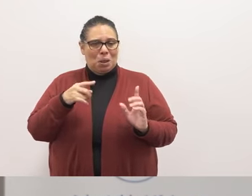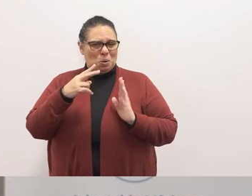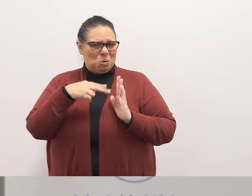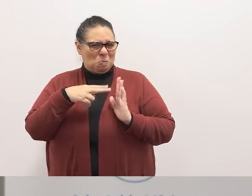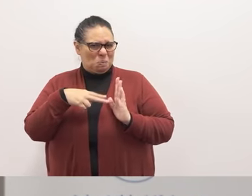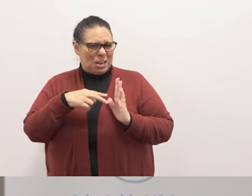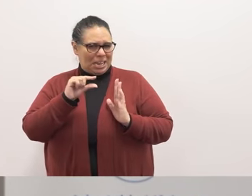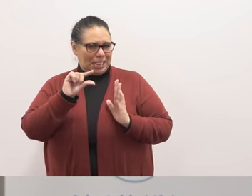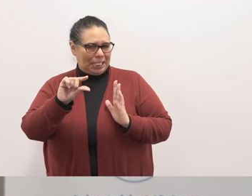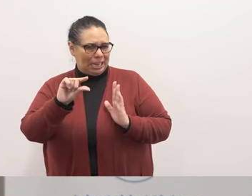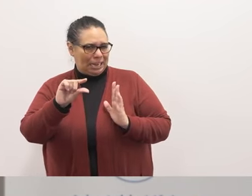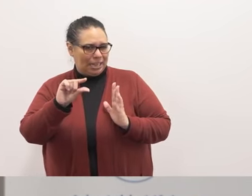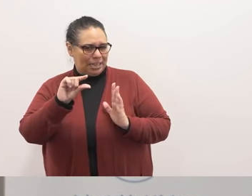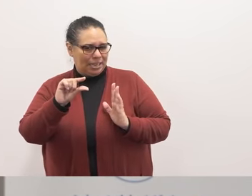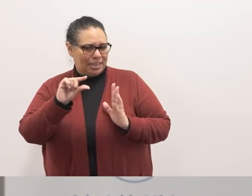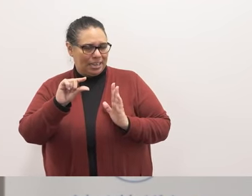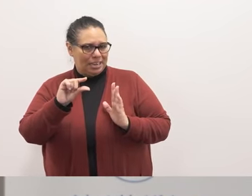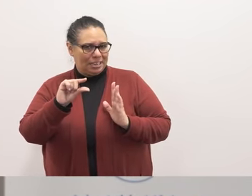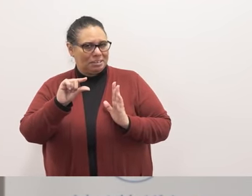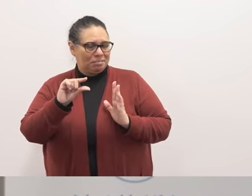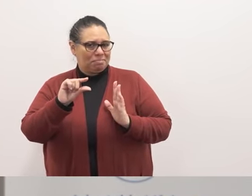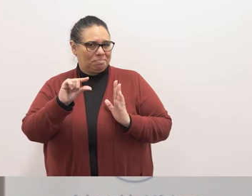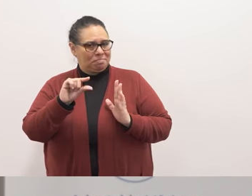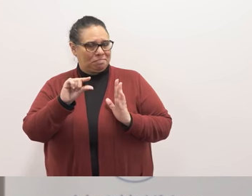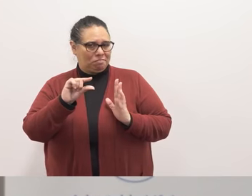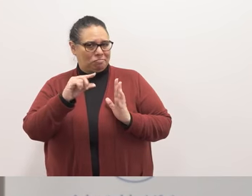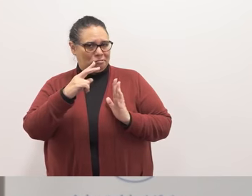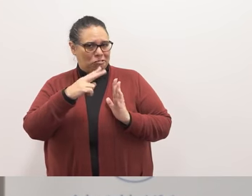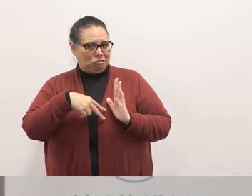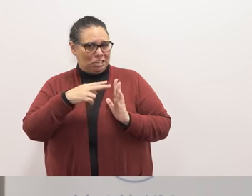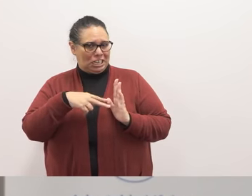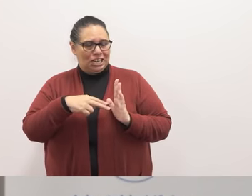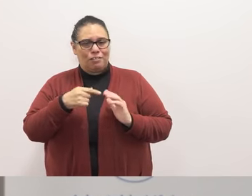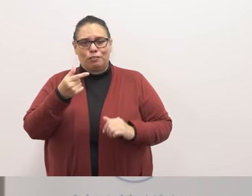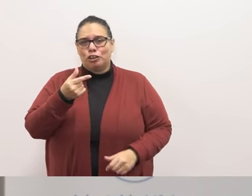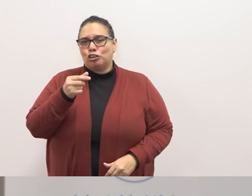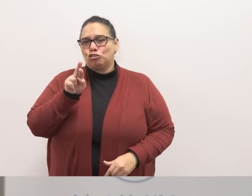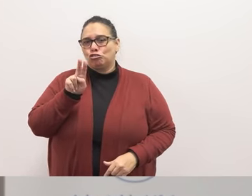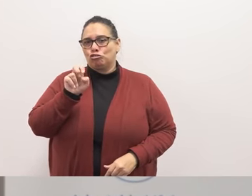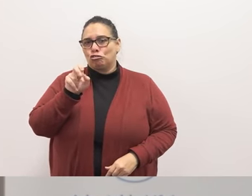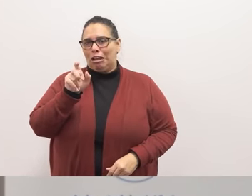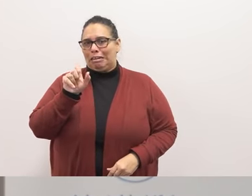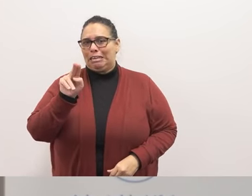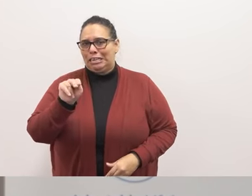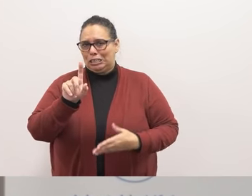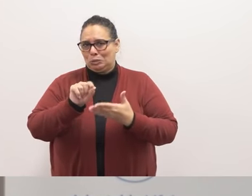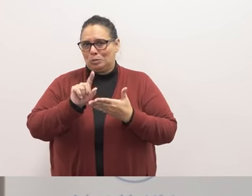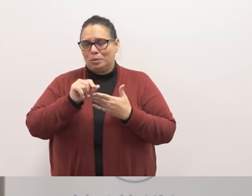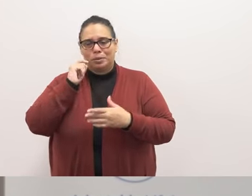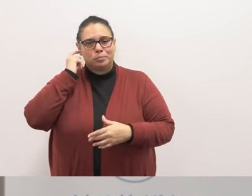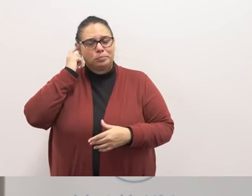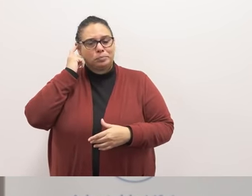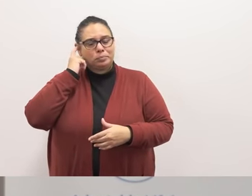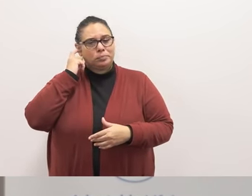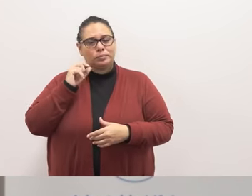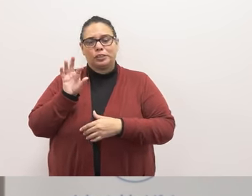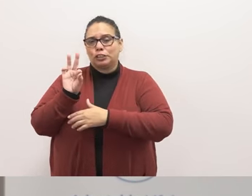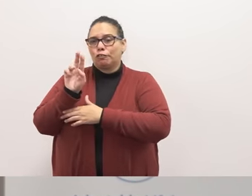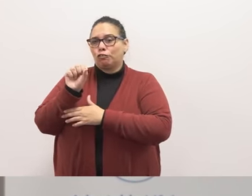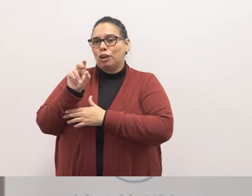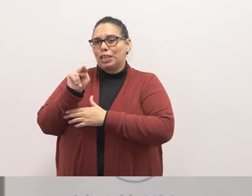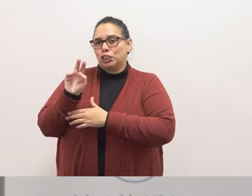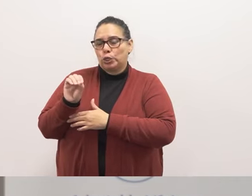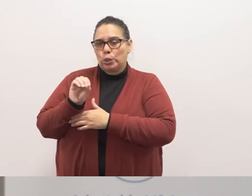little a little uh excerpt from the uh grunion gazette um at woodward park in fresno the